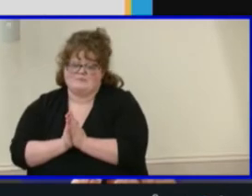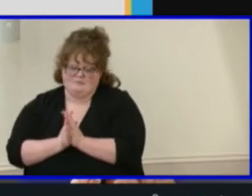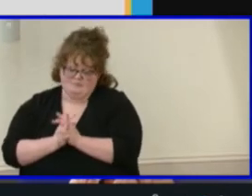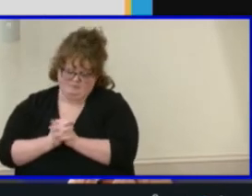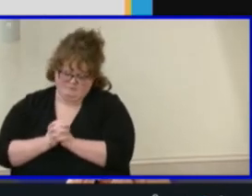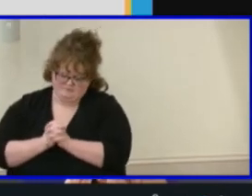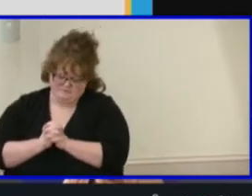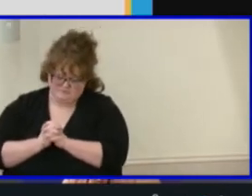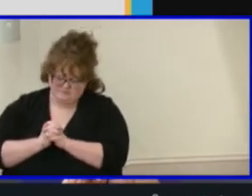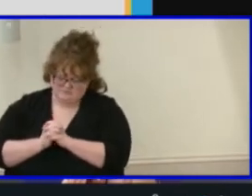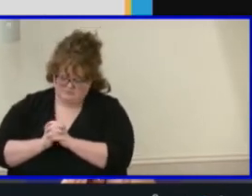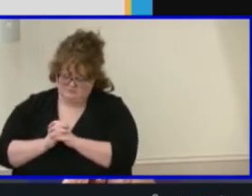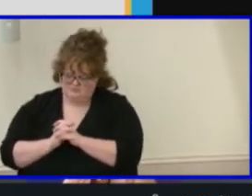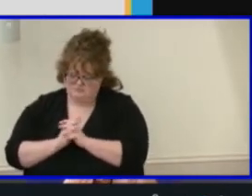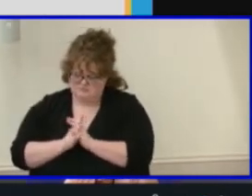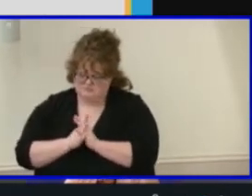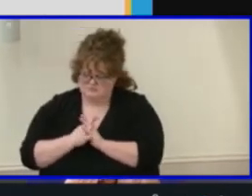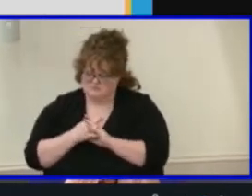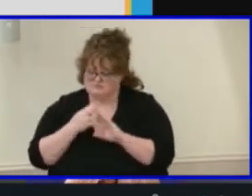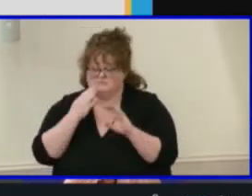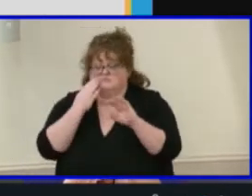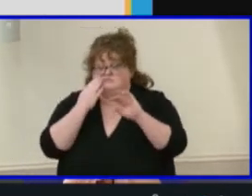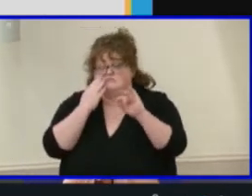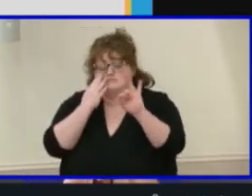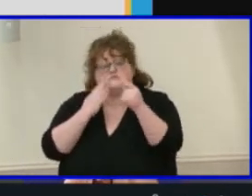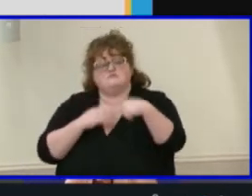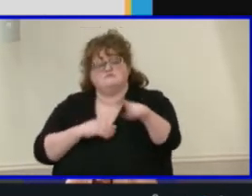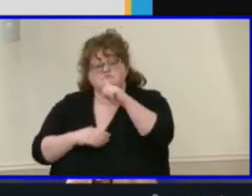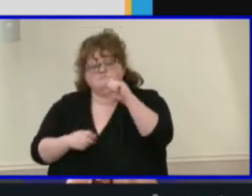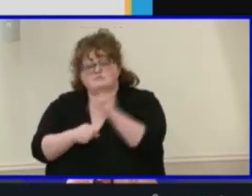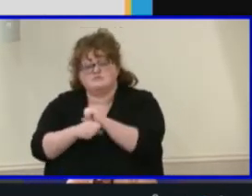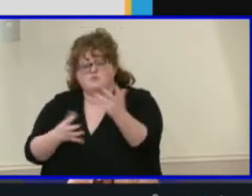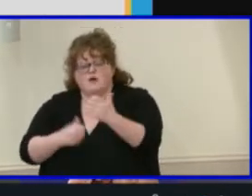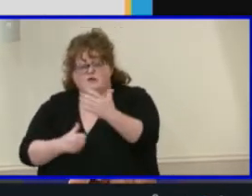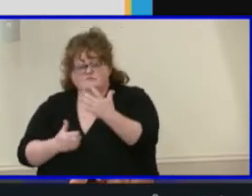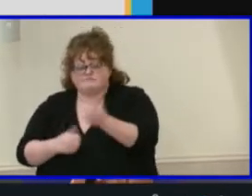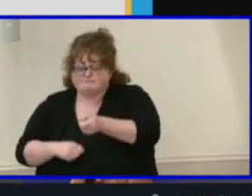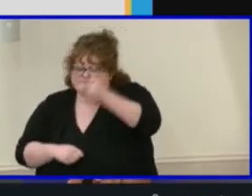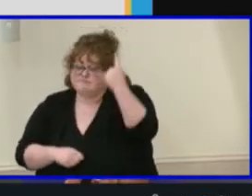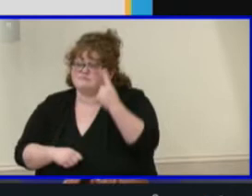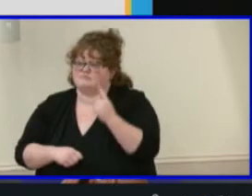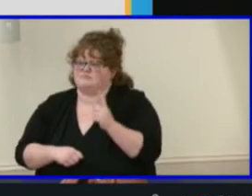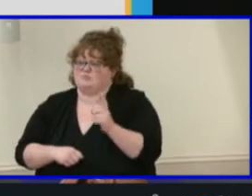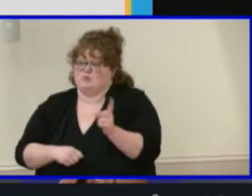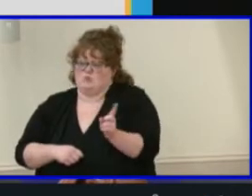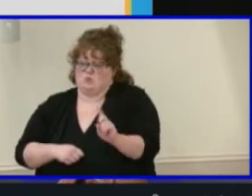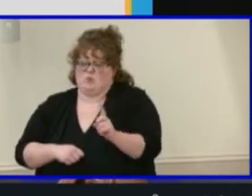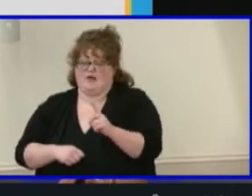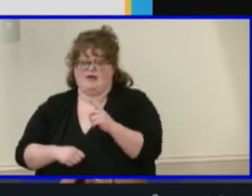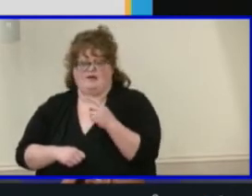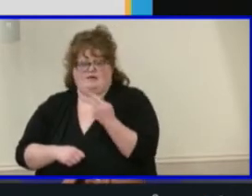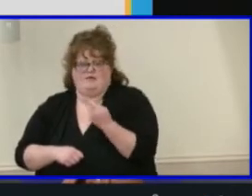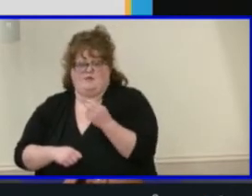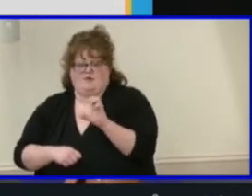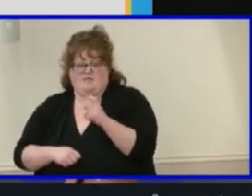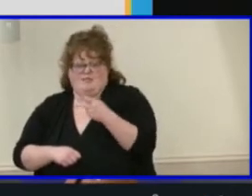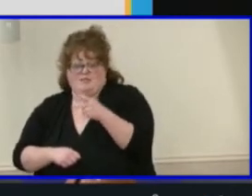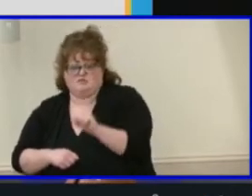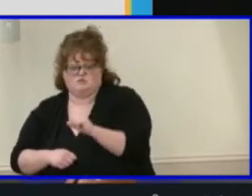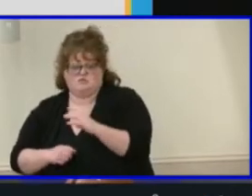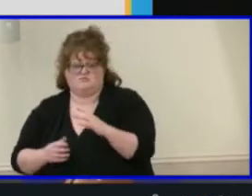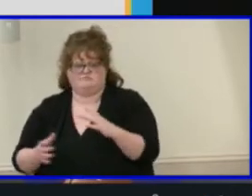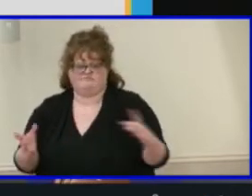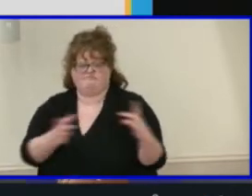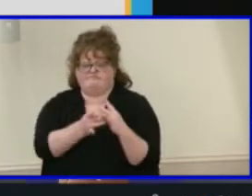To truly understand where Henrico and Maggie L. Walker Governor's School intersect, we felt it was